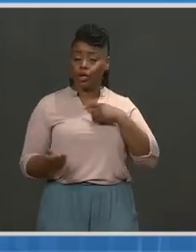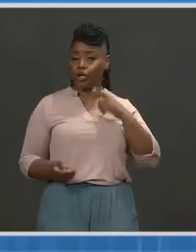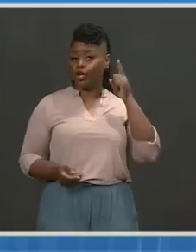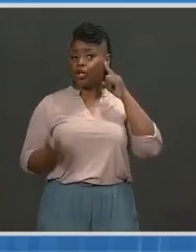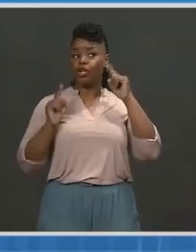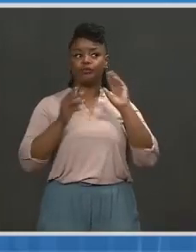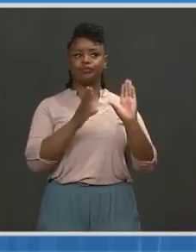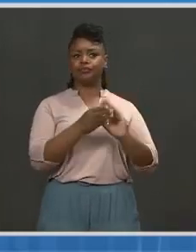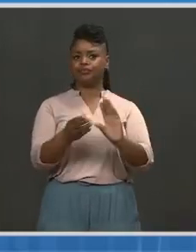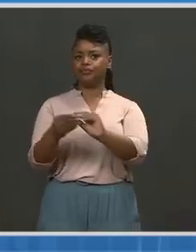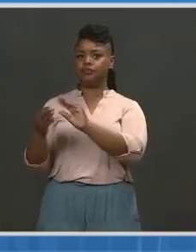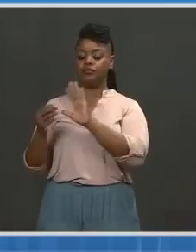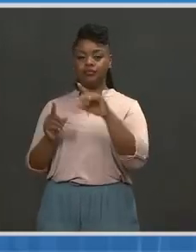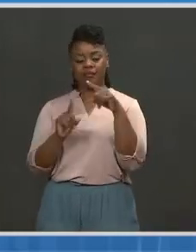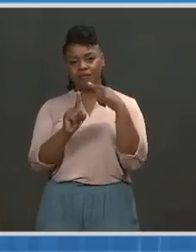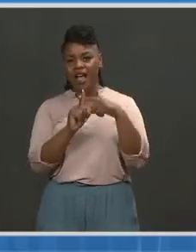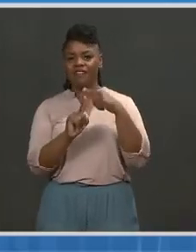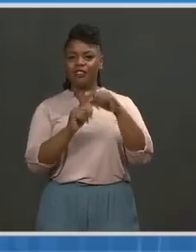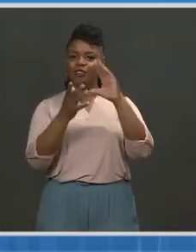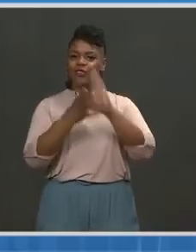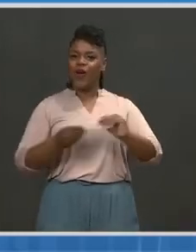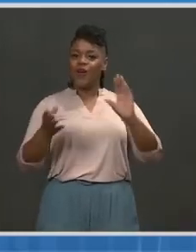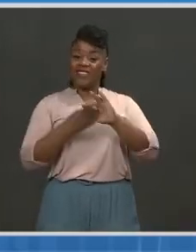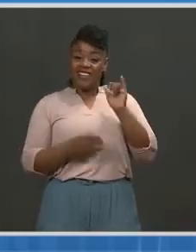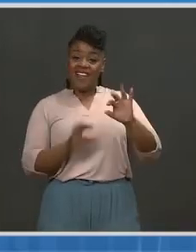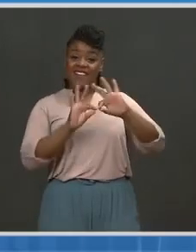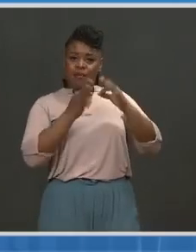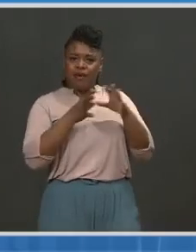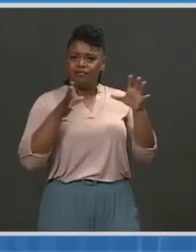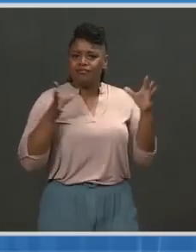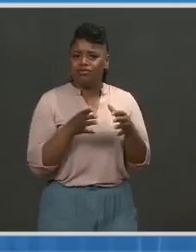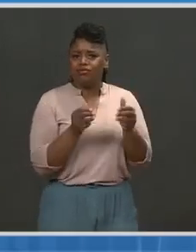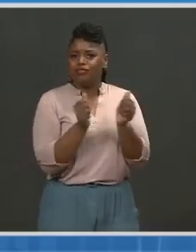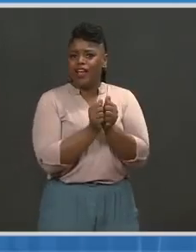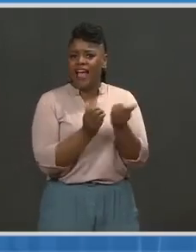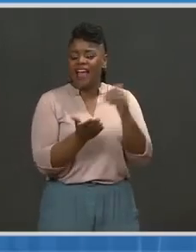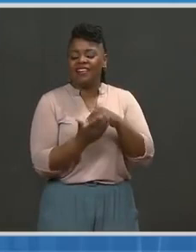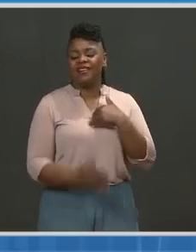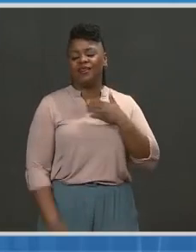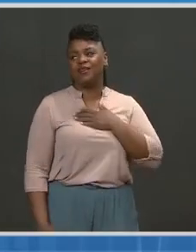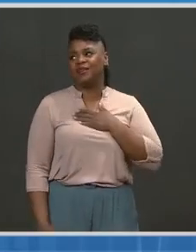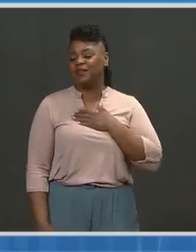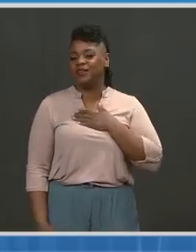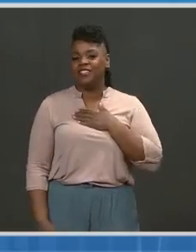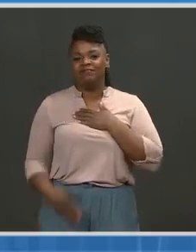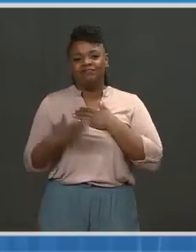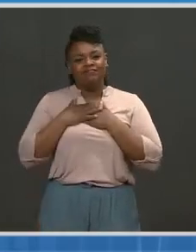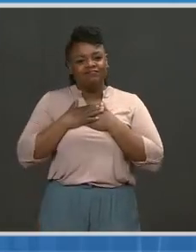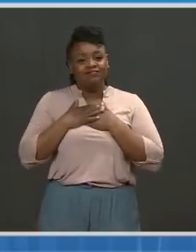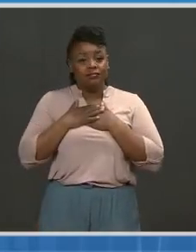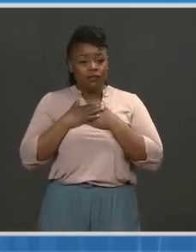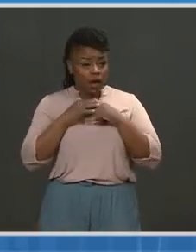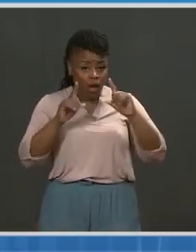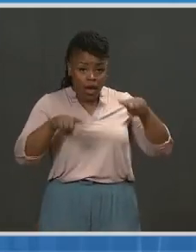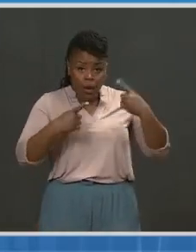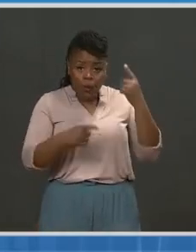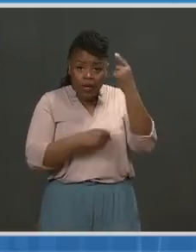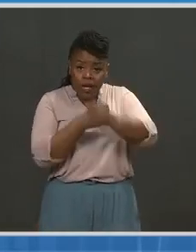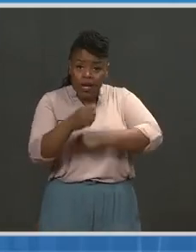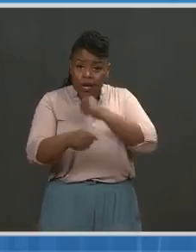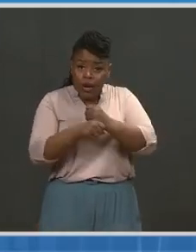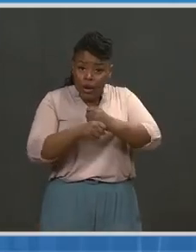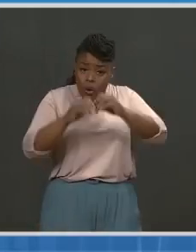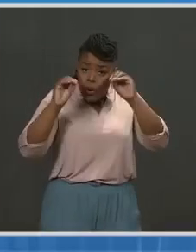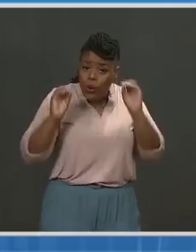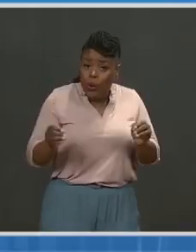continue to hear of so many uplifting stories about friends and families being able to reconnect after months or even